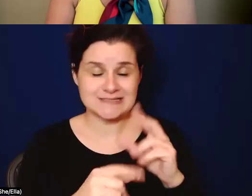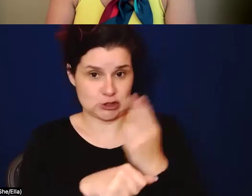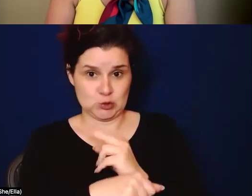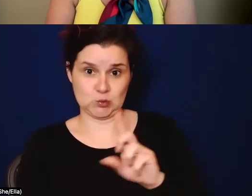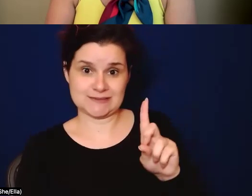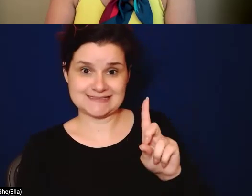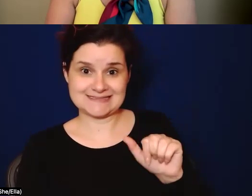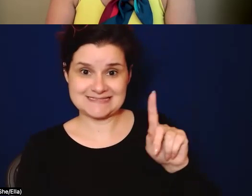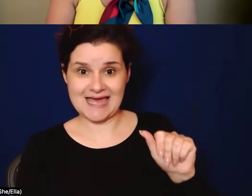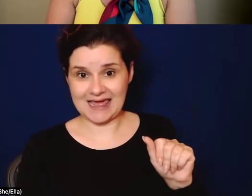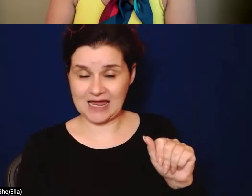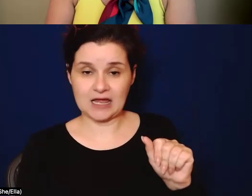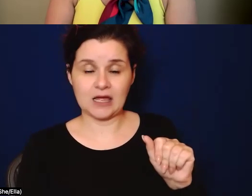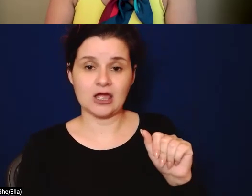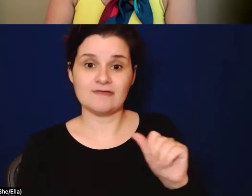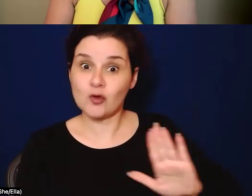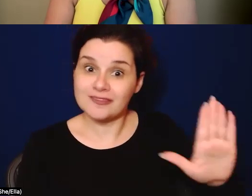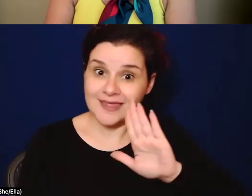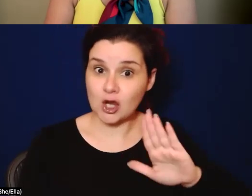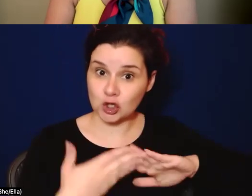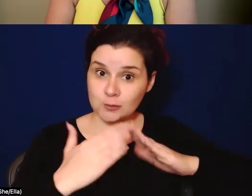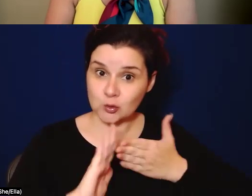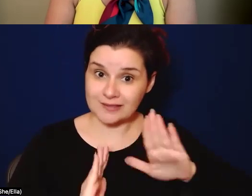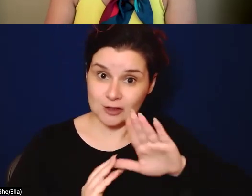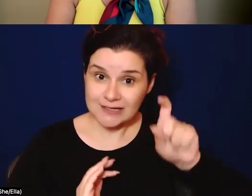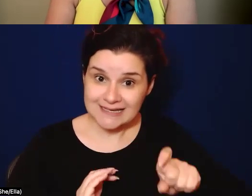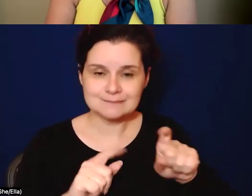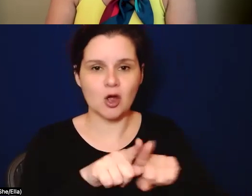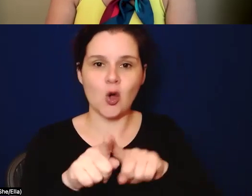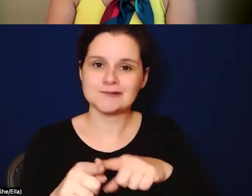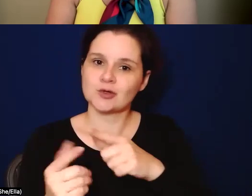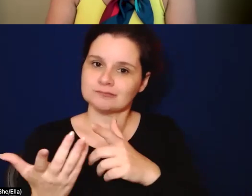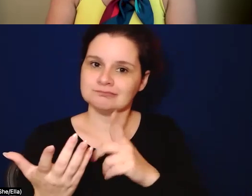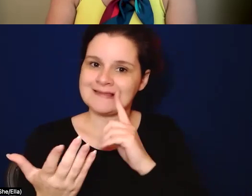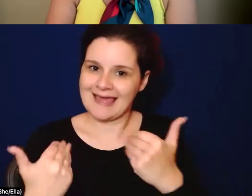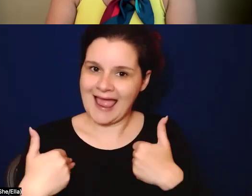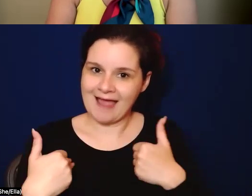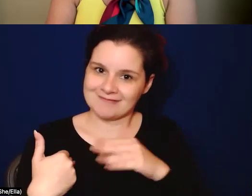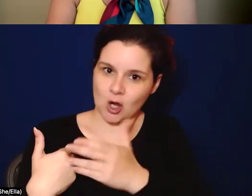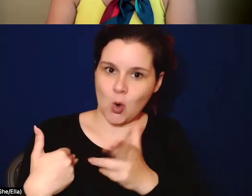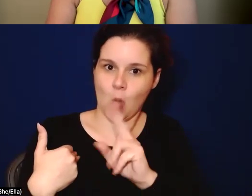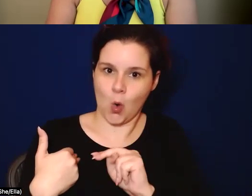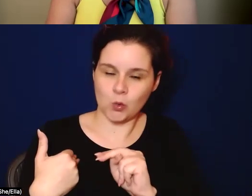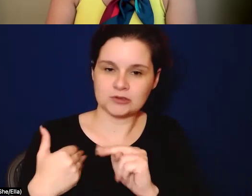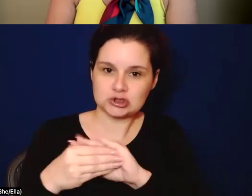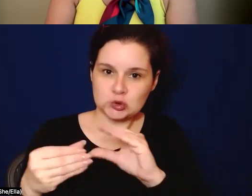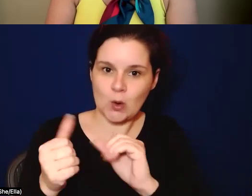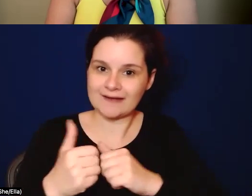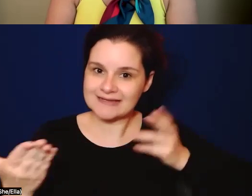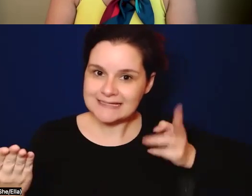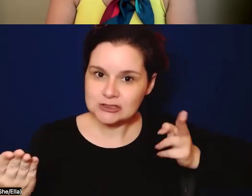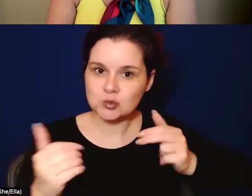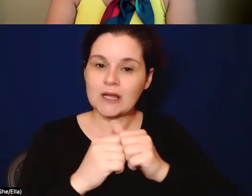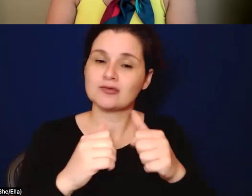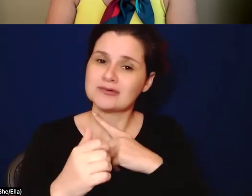um, for, um, their community needs, but then to give them the power of voice for their histories. And then also to give them the power of